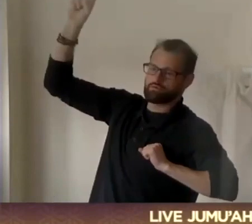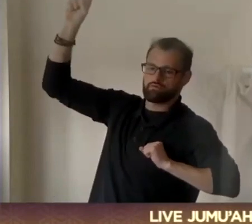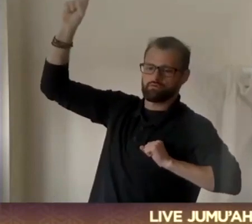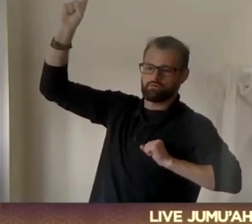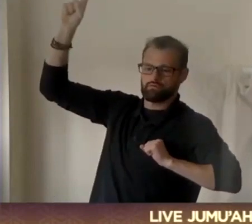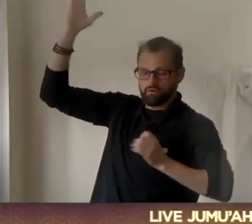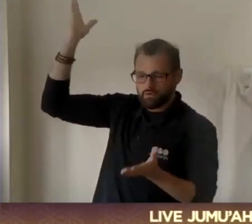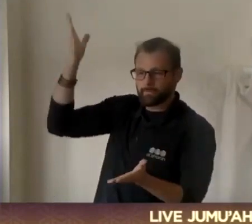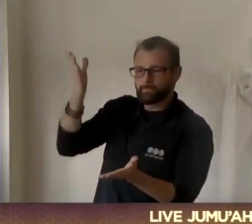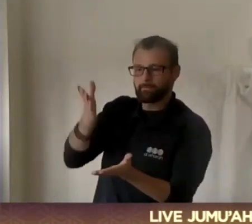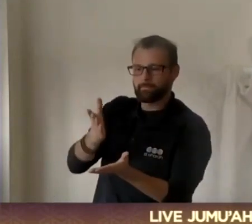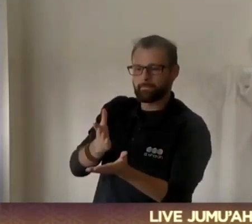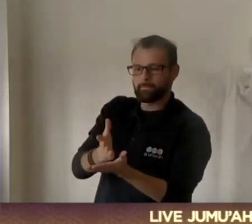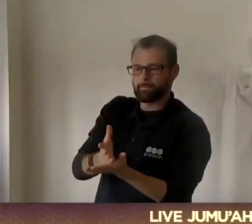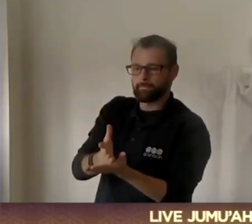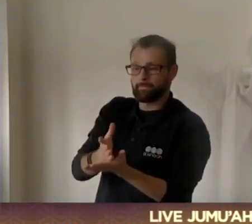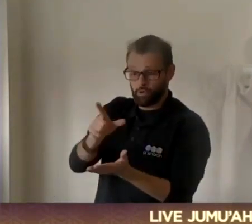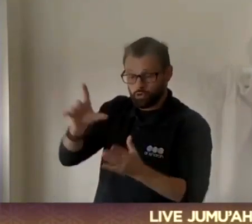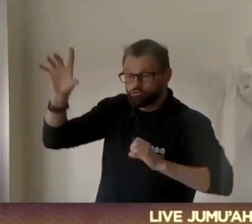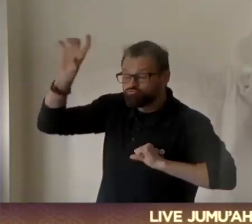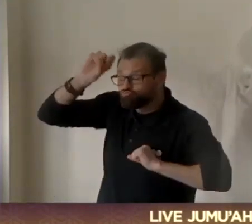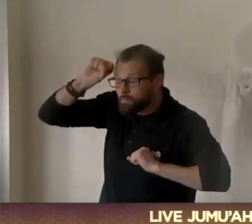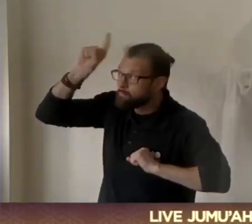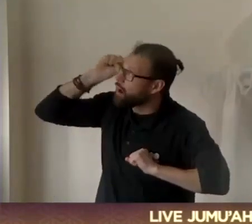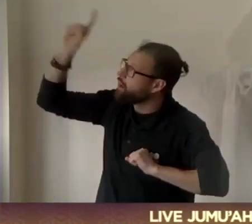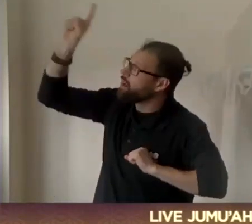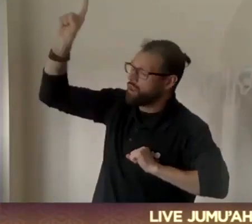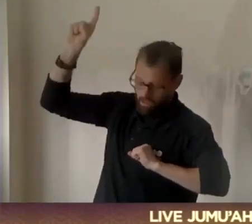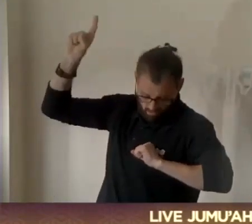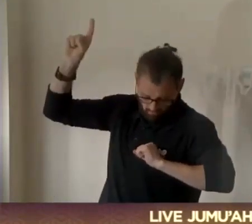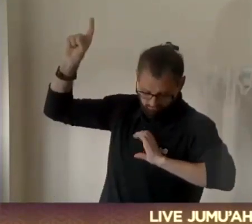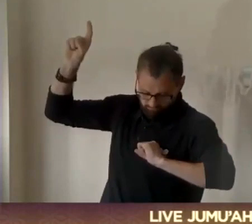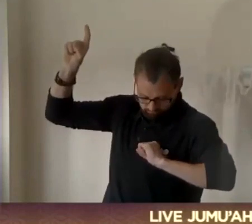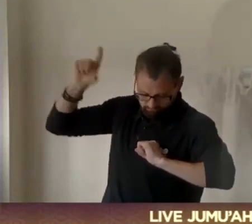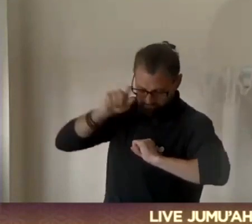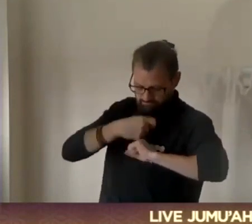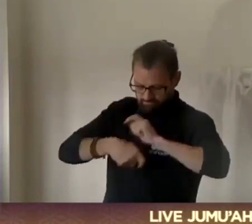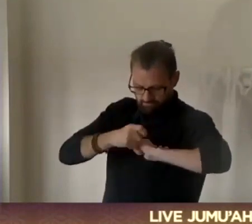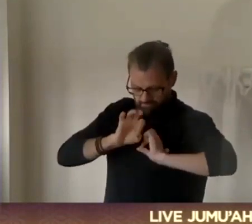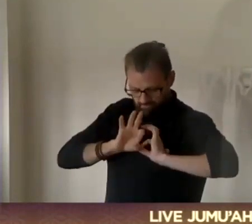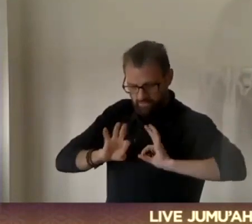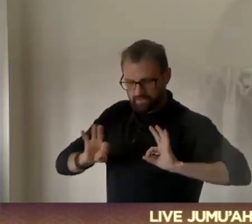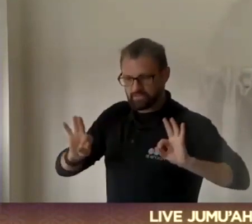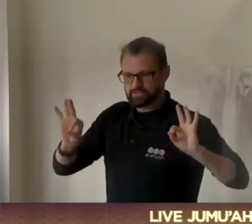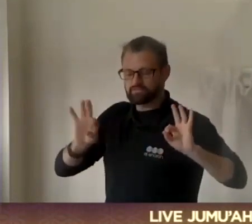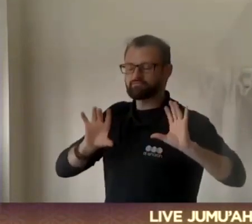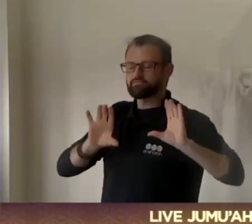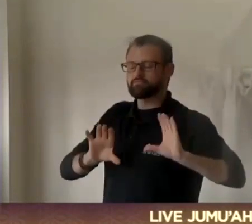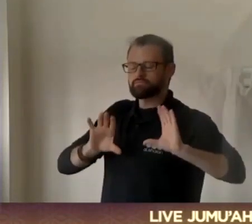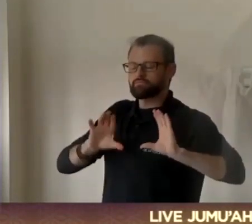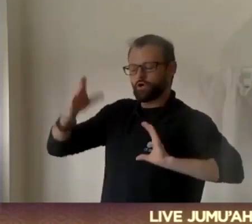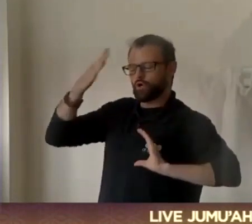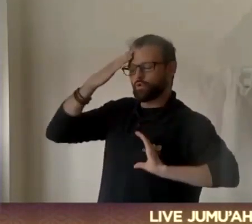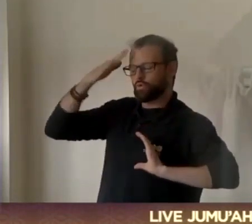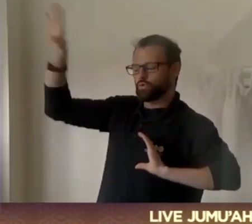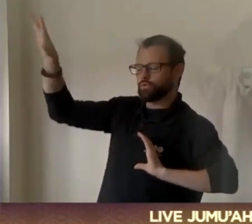it is only through the remembrance of Allah that the hearts can attain that peace, that comfort, that tranquility.